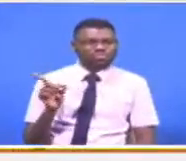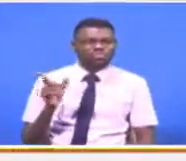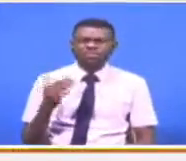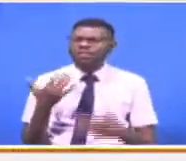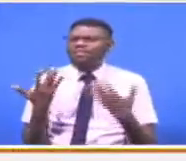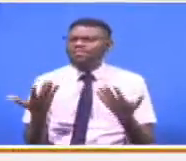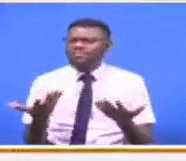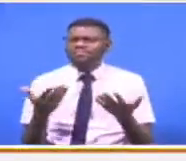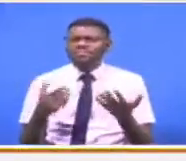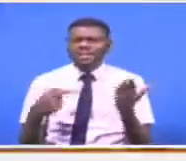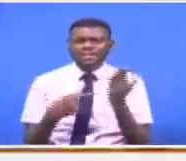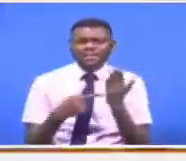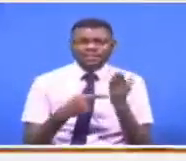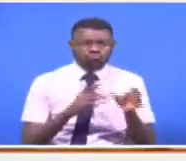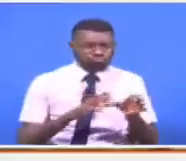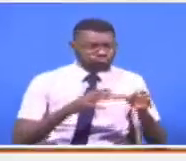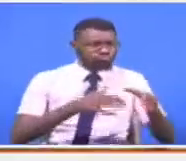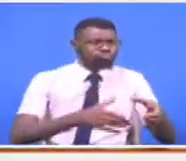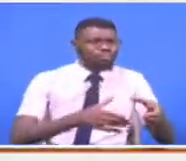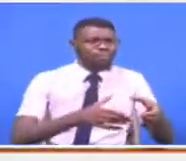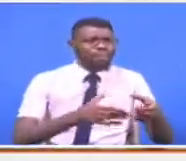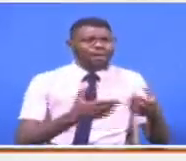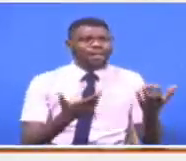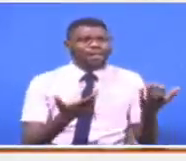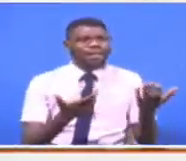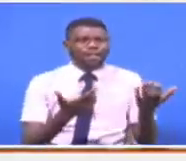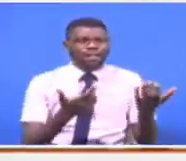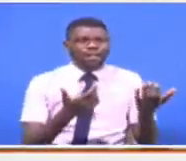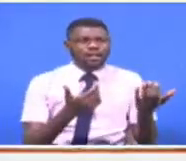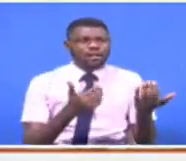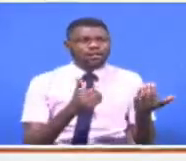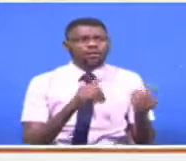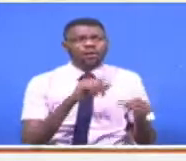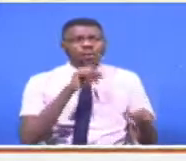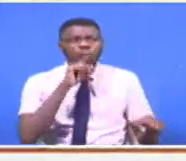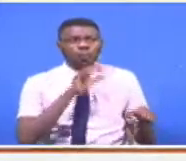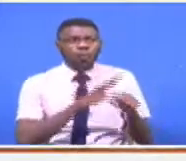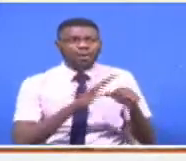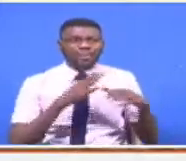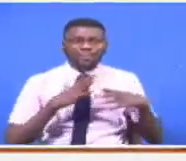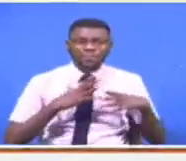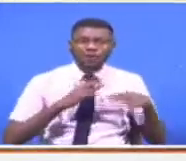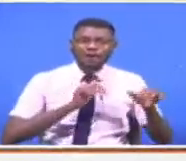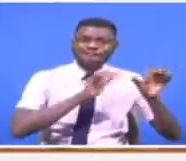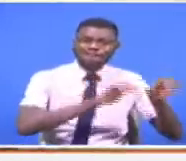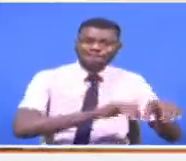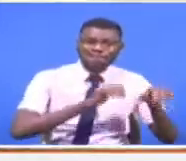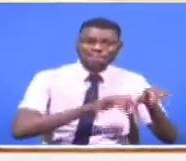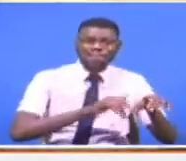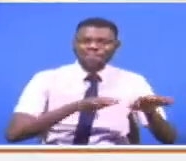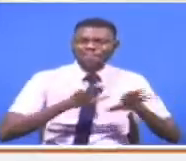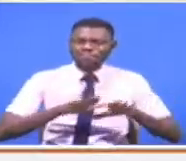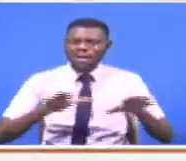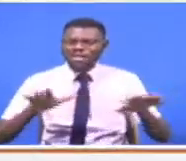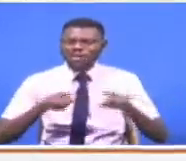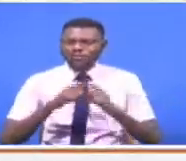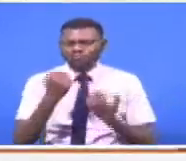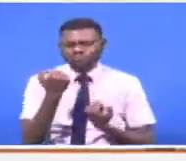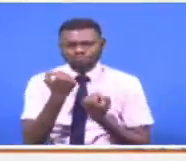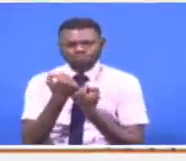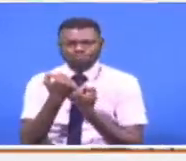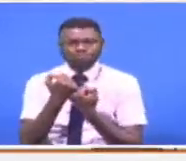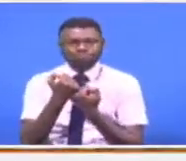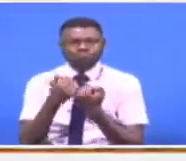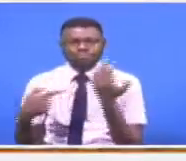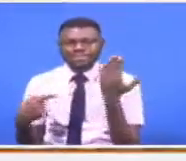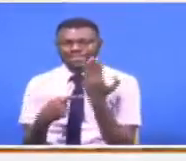wildlife conservation association ttwca has assured the siso outgrowers a ready market and technical support the reason why